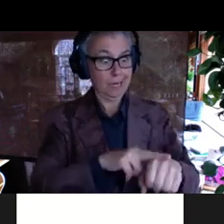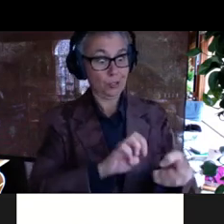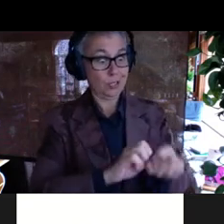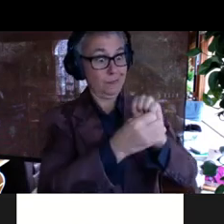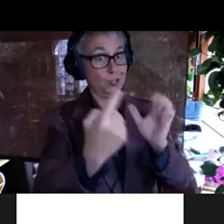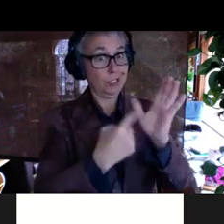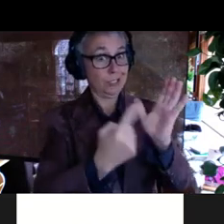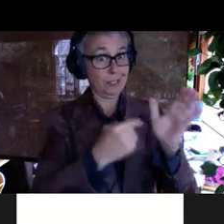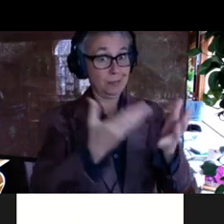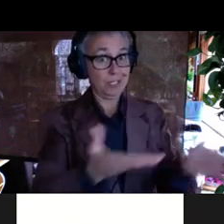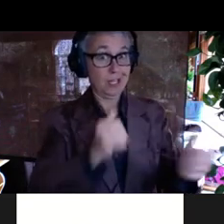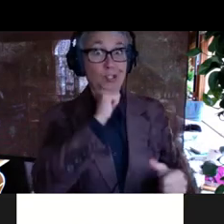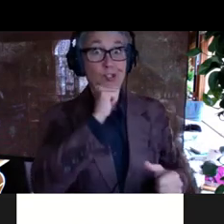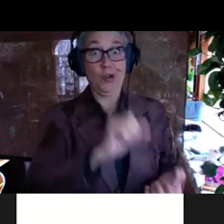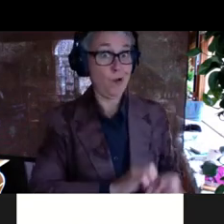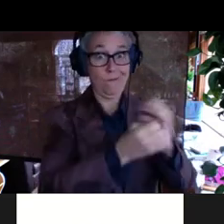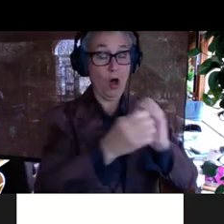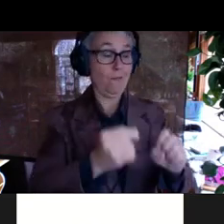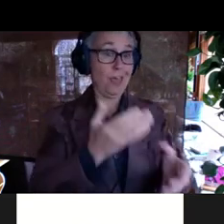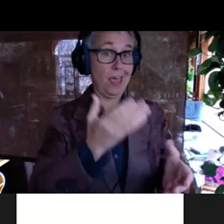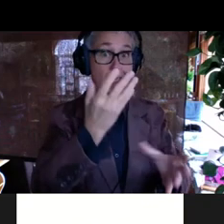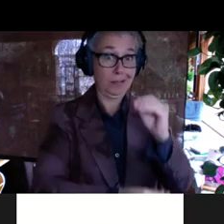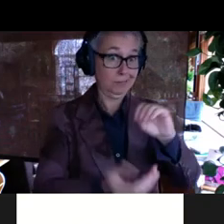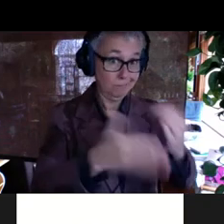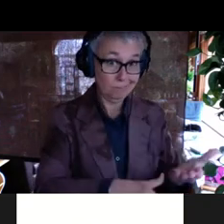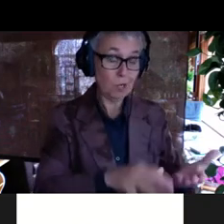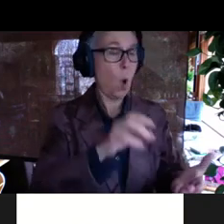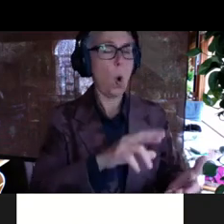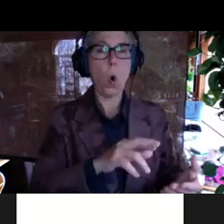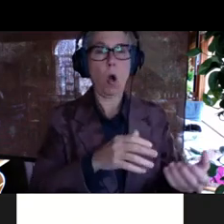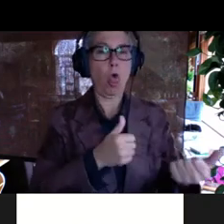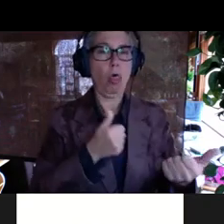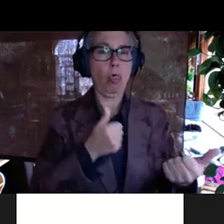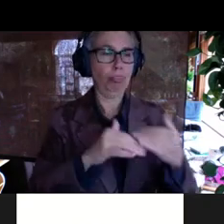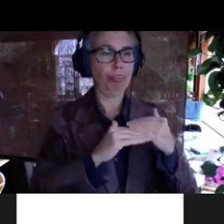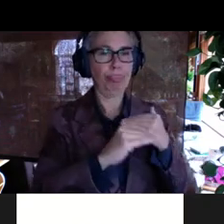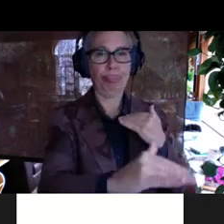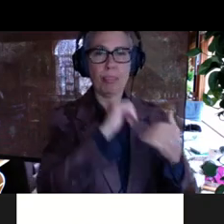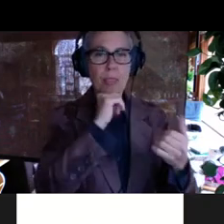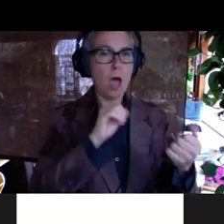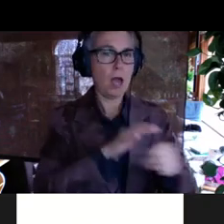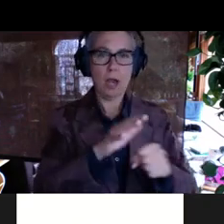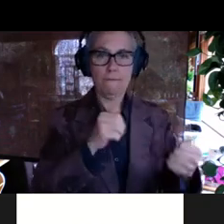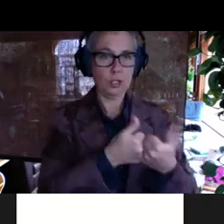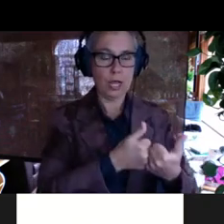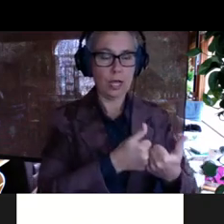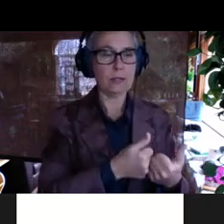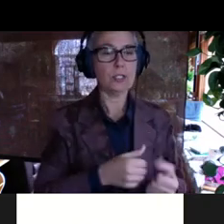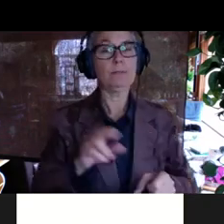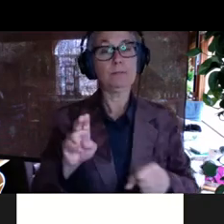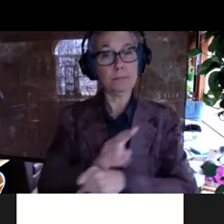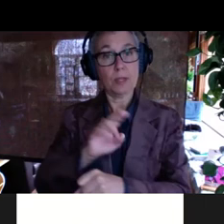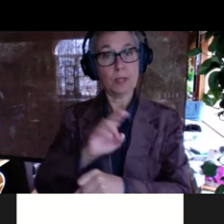don't evolve. They either go extinct or they're not challenged enough. Um, and we're able to use a feedback controller to